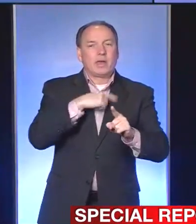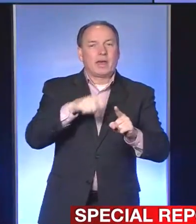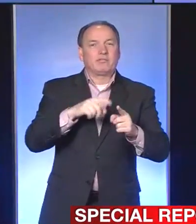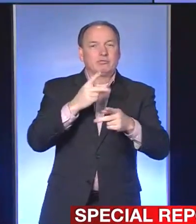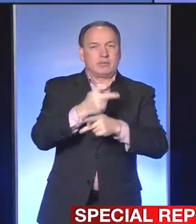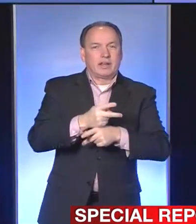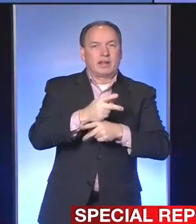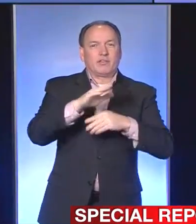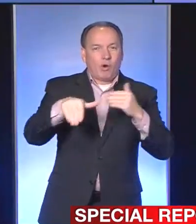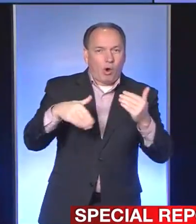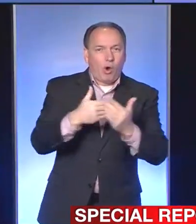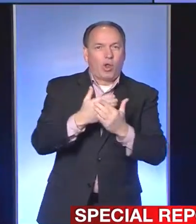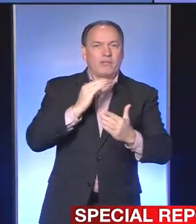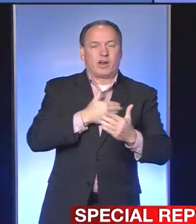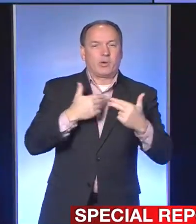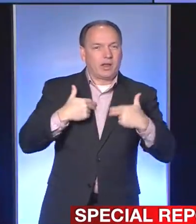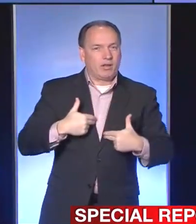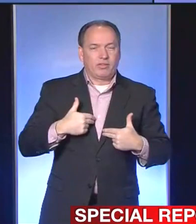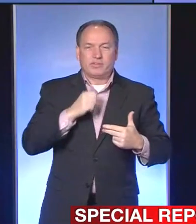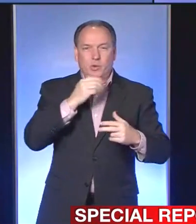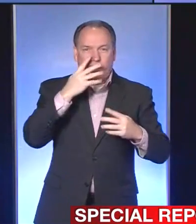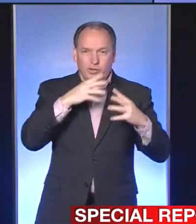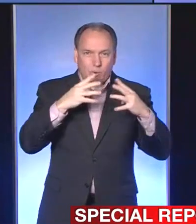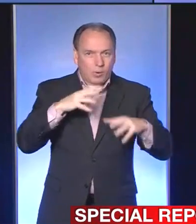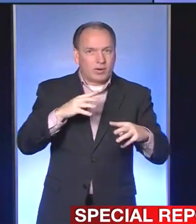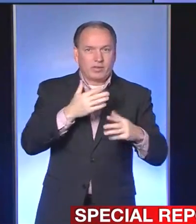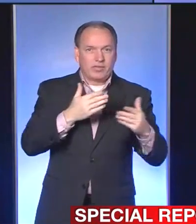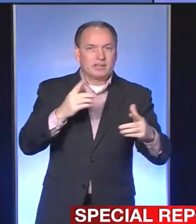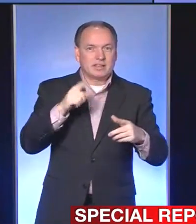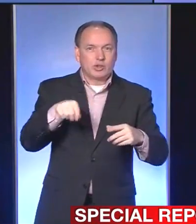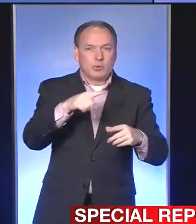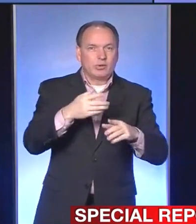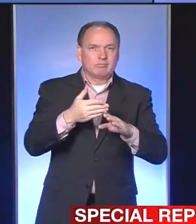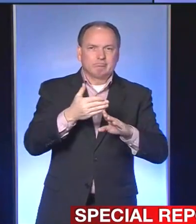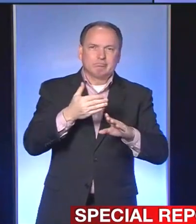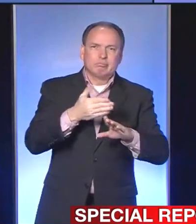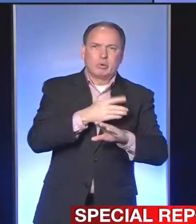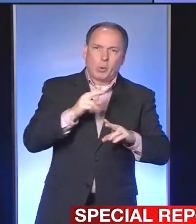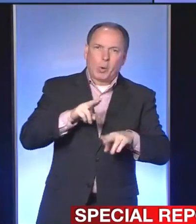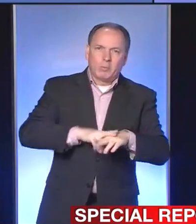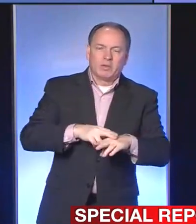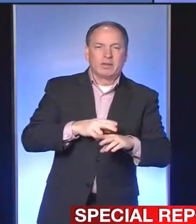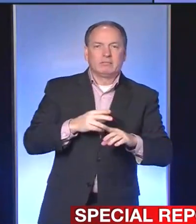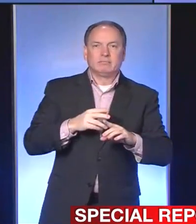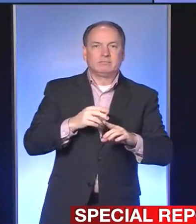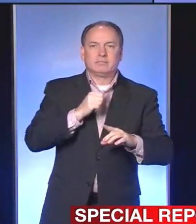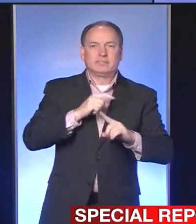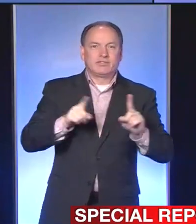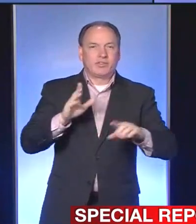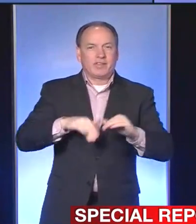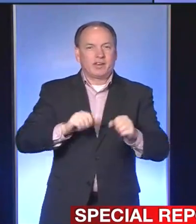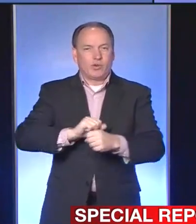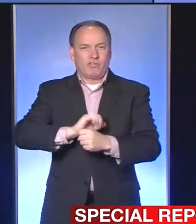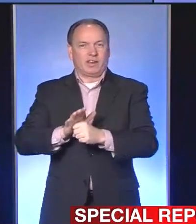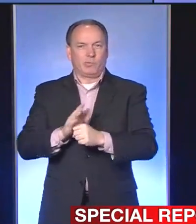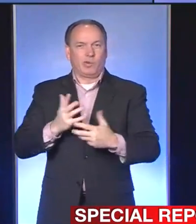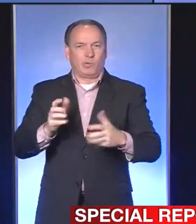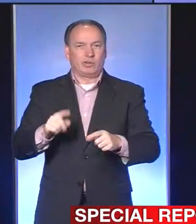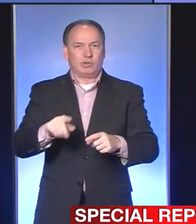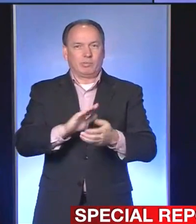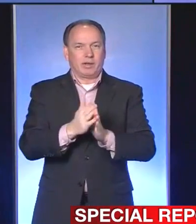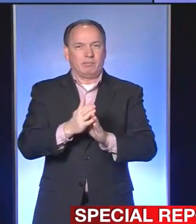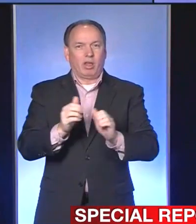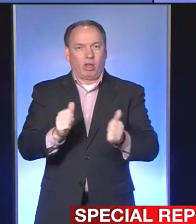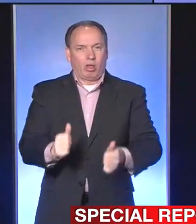health and don't ignore those things that you would take care of outside of COVID-19. We don't want you to get sick in some other way.